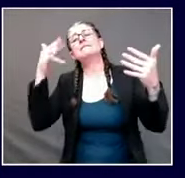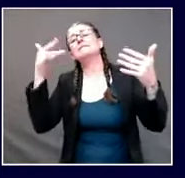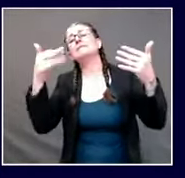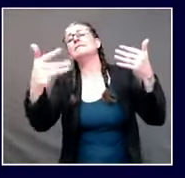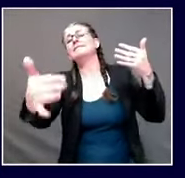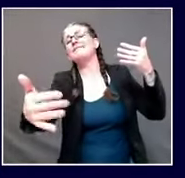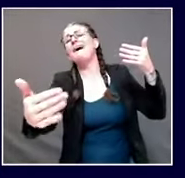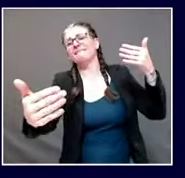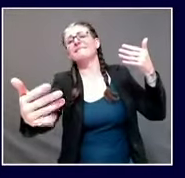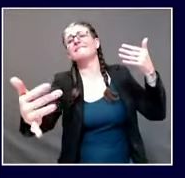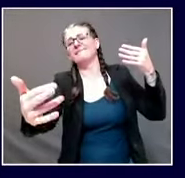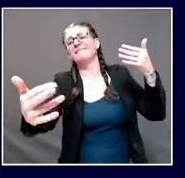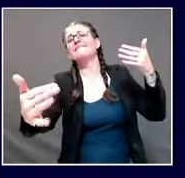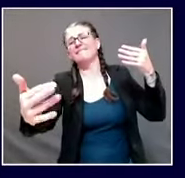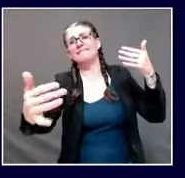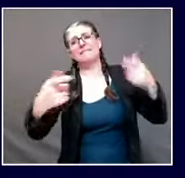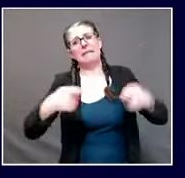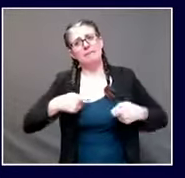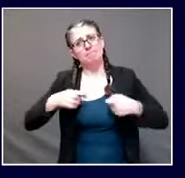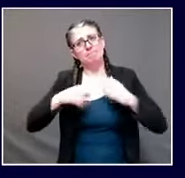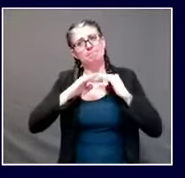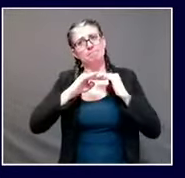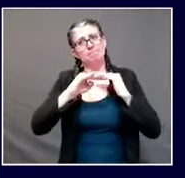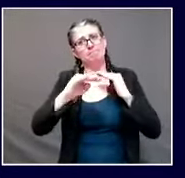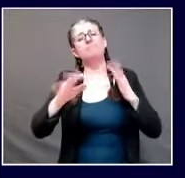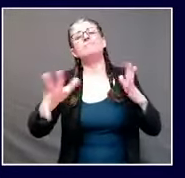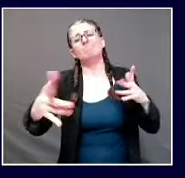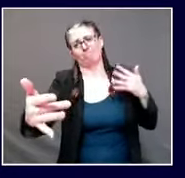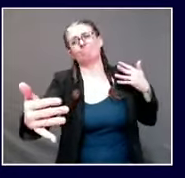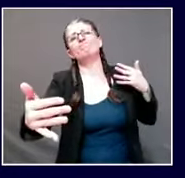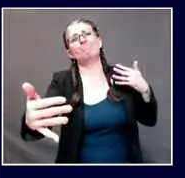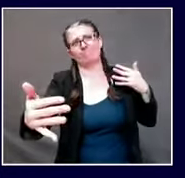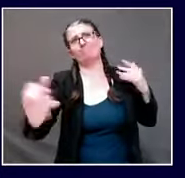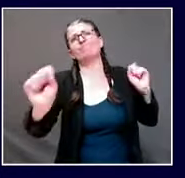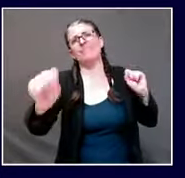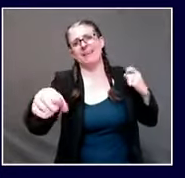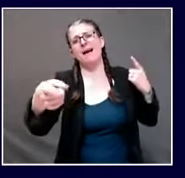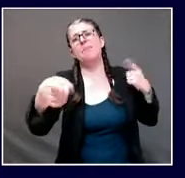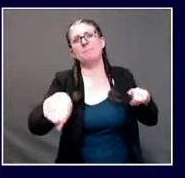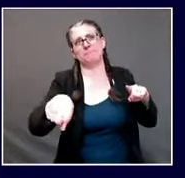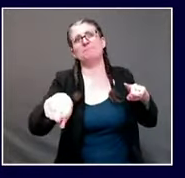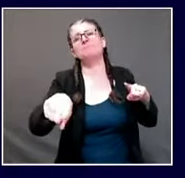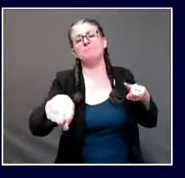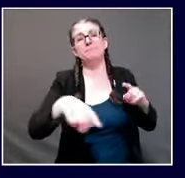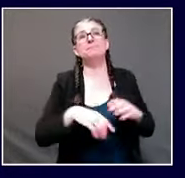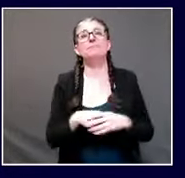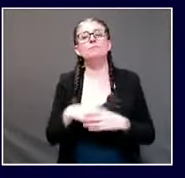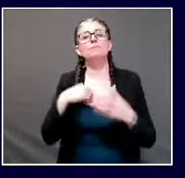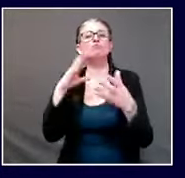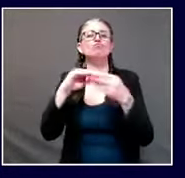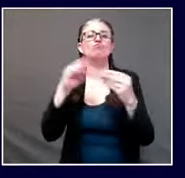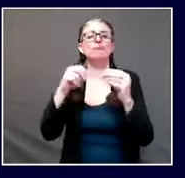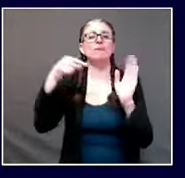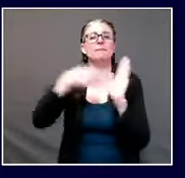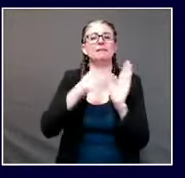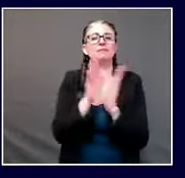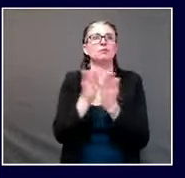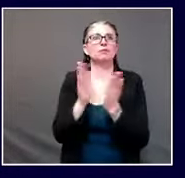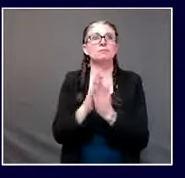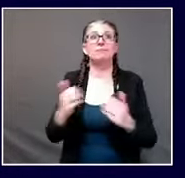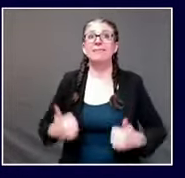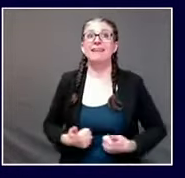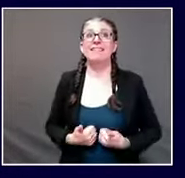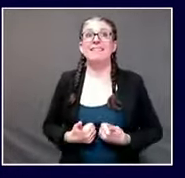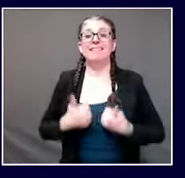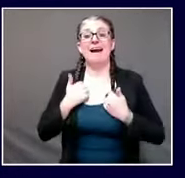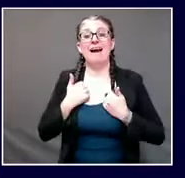quote live them and be happy and never forget that all human wisdom is contained